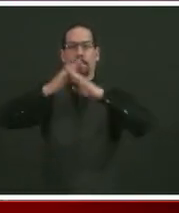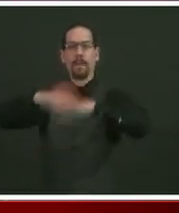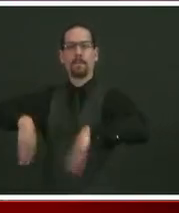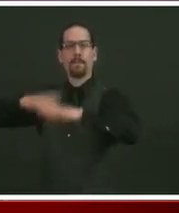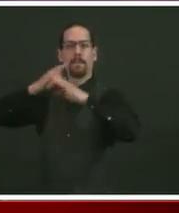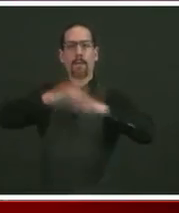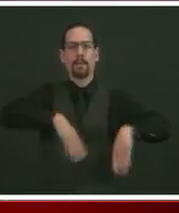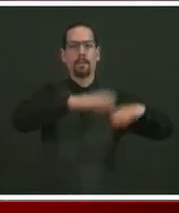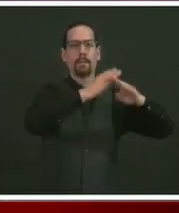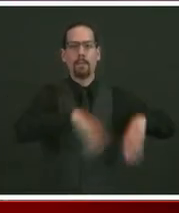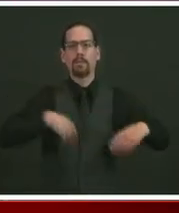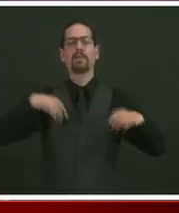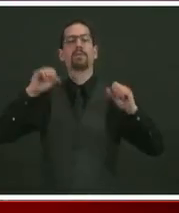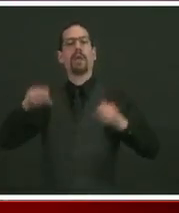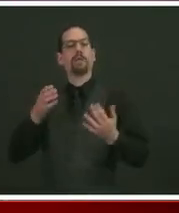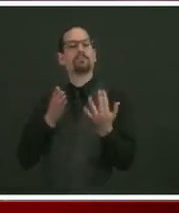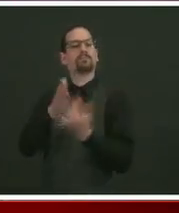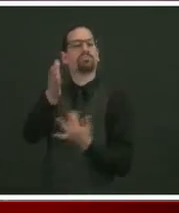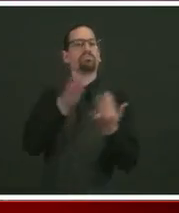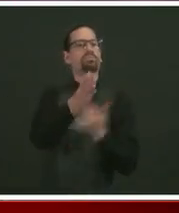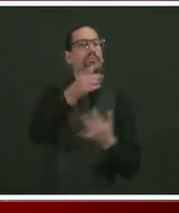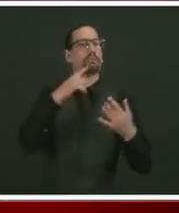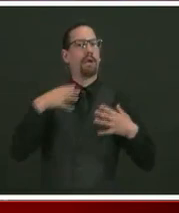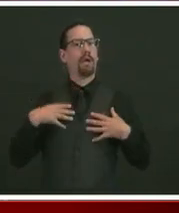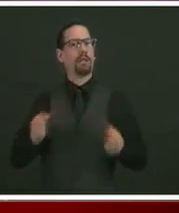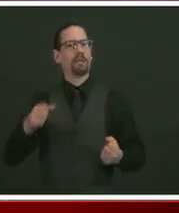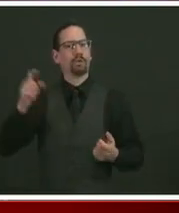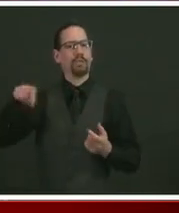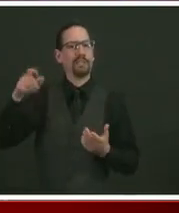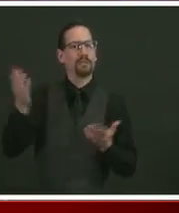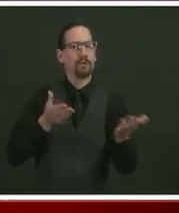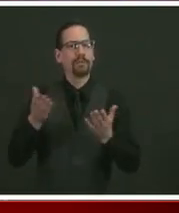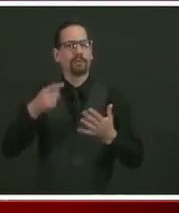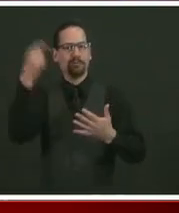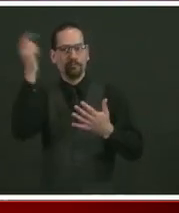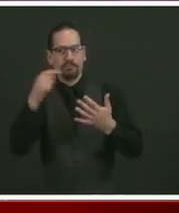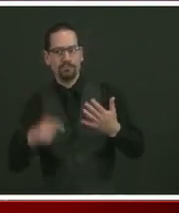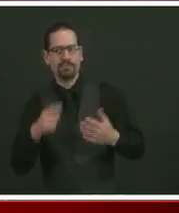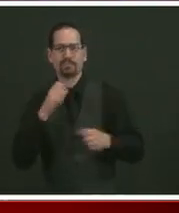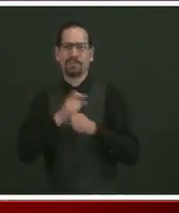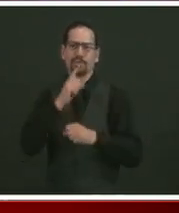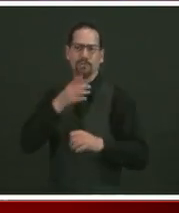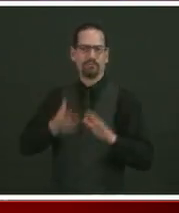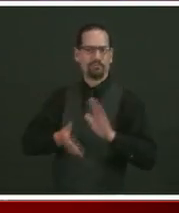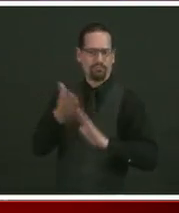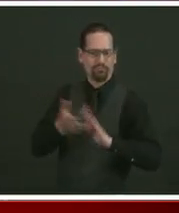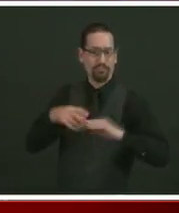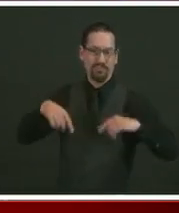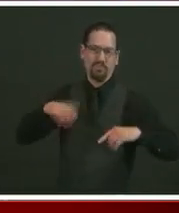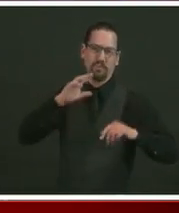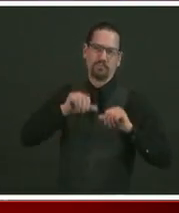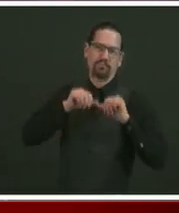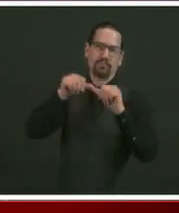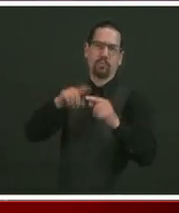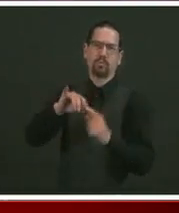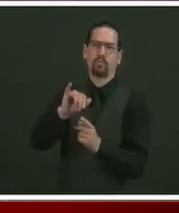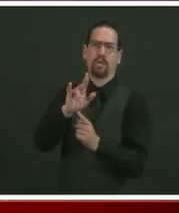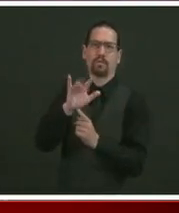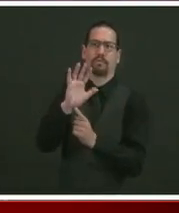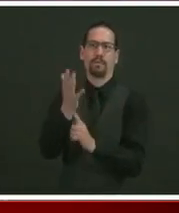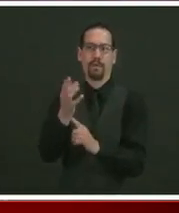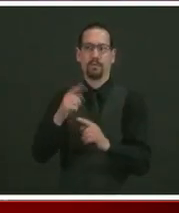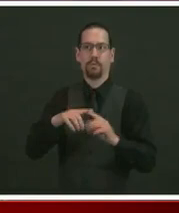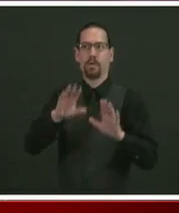extended the executive order until July 5th, but I want to work to make this permanent through statute